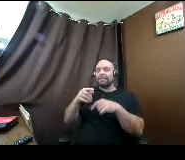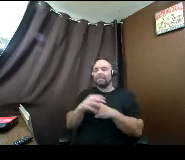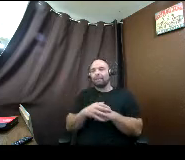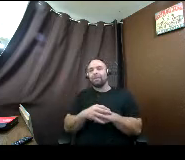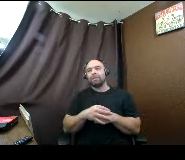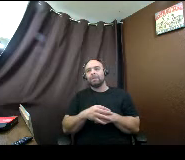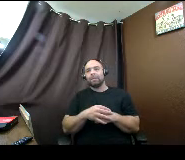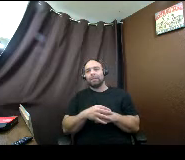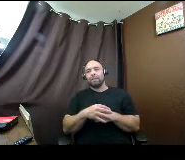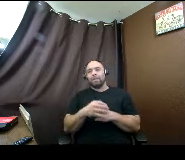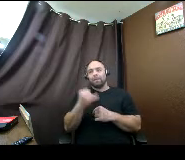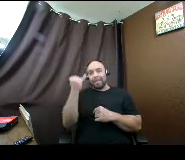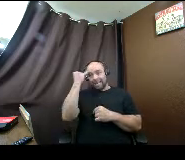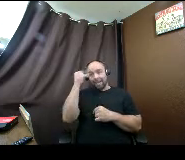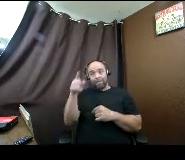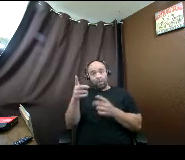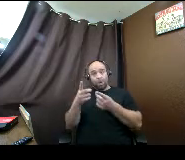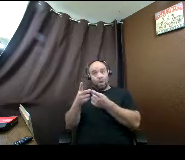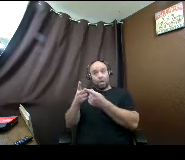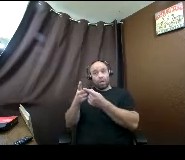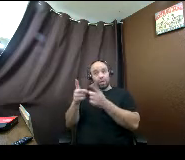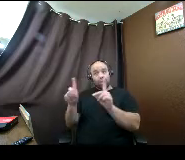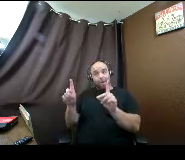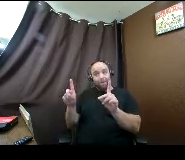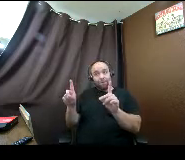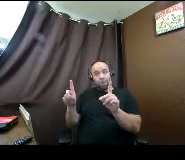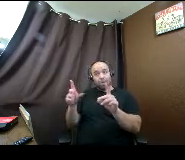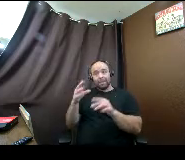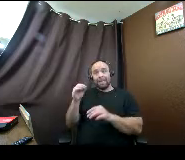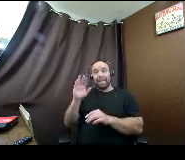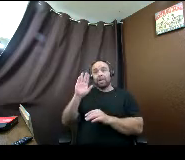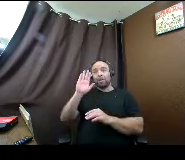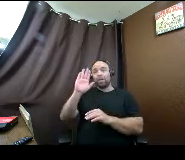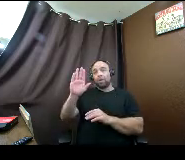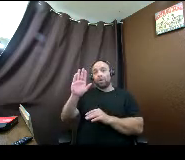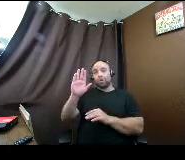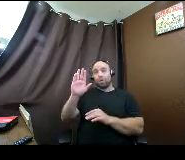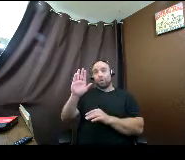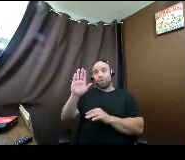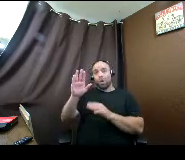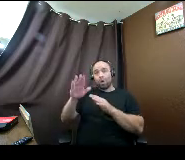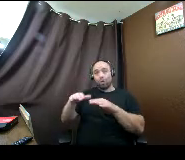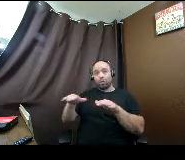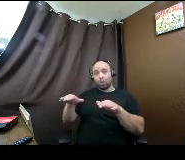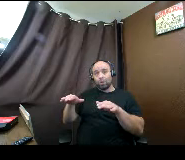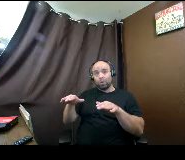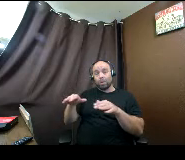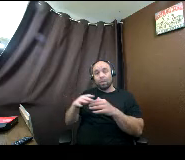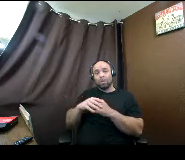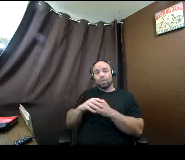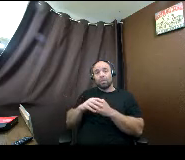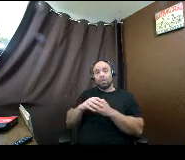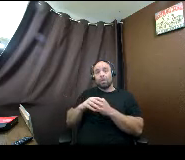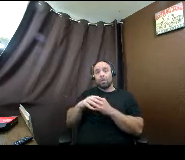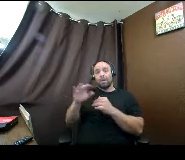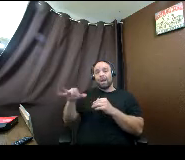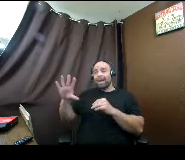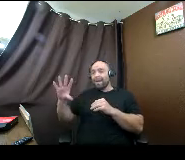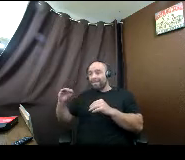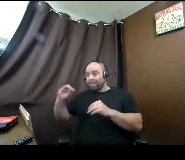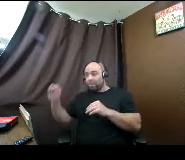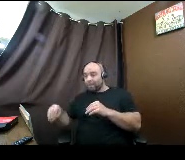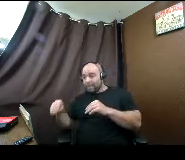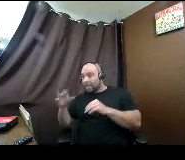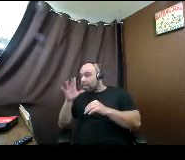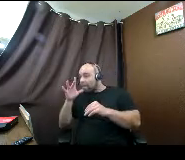If you are divorced and your child reside. I think we touched on this one already too. 50% of nights with mother and 50% of nights with father.